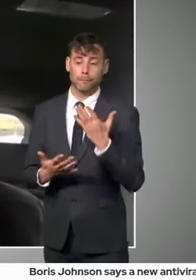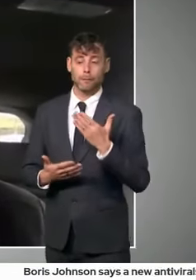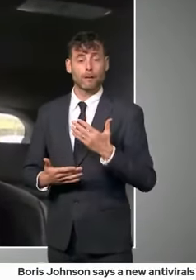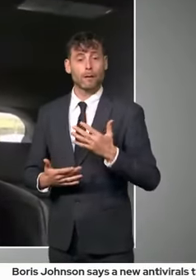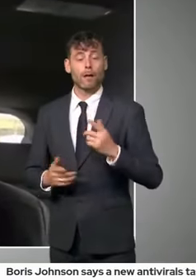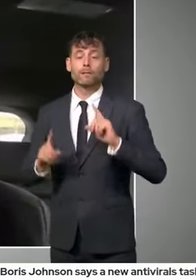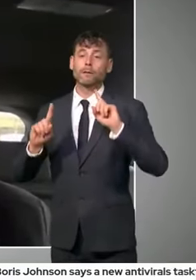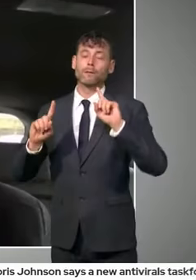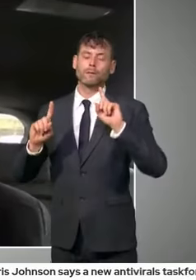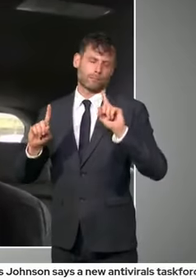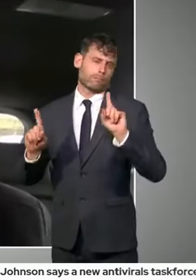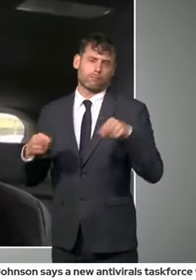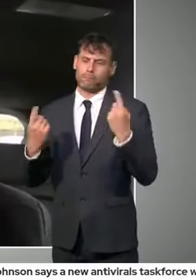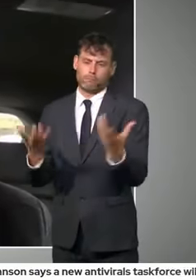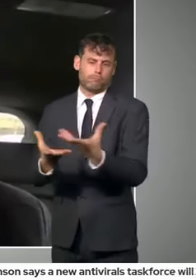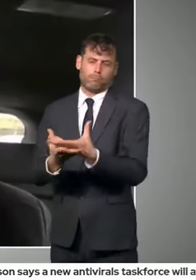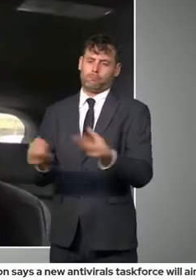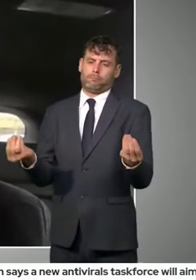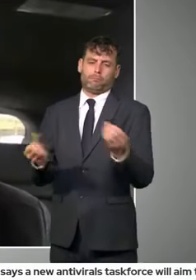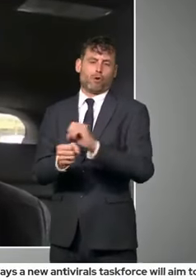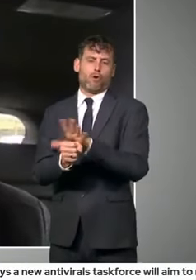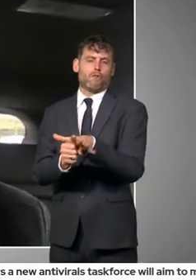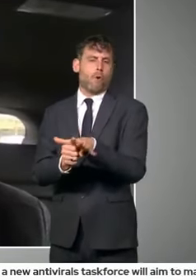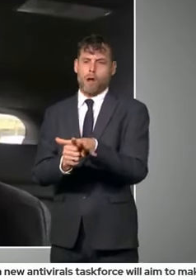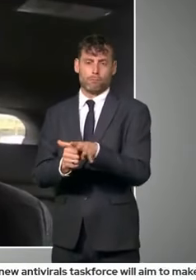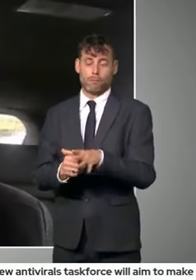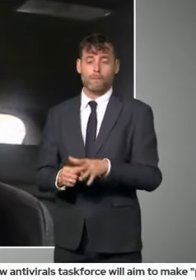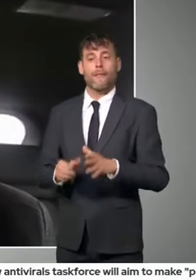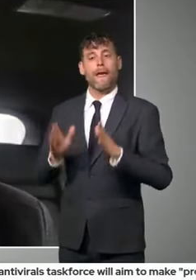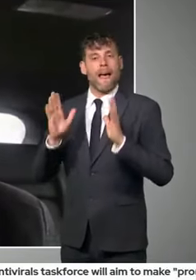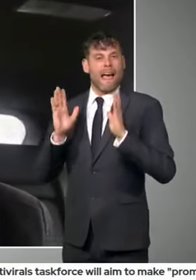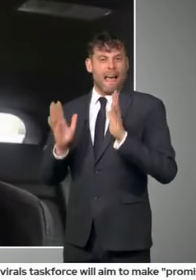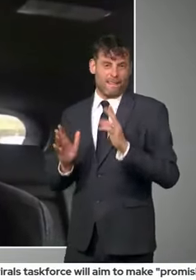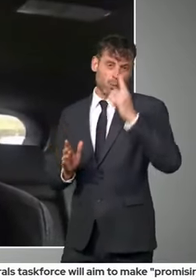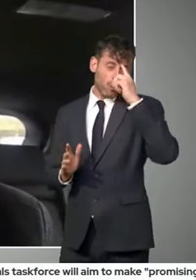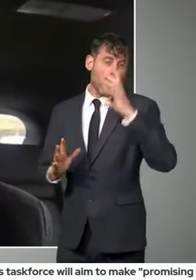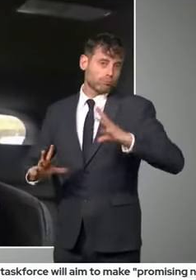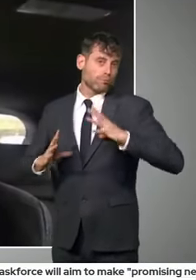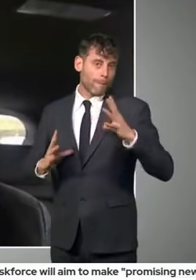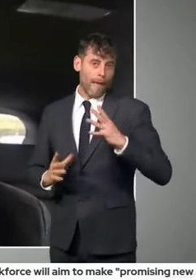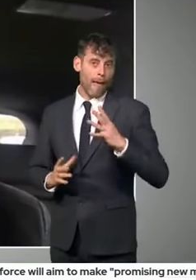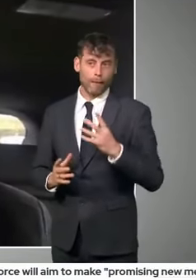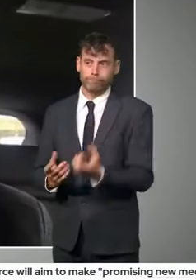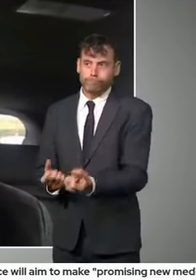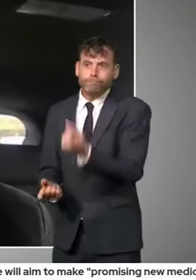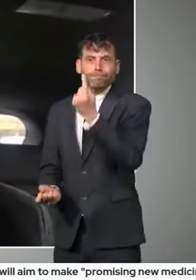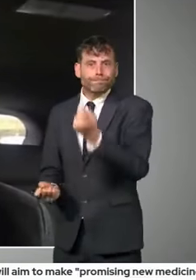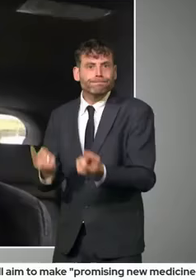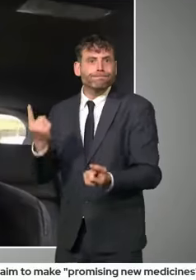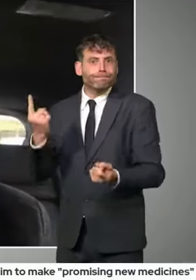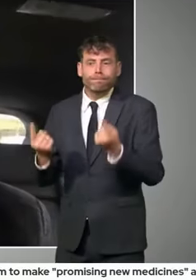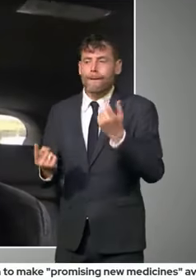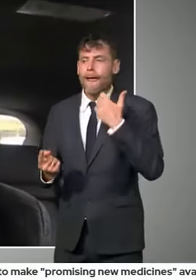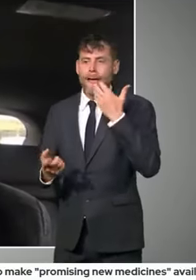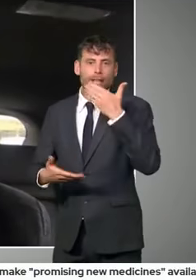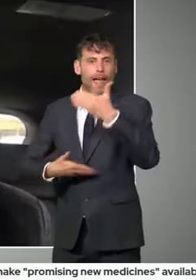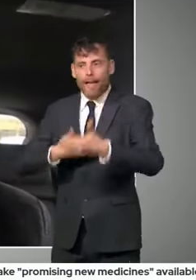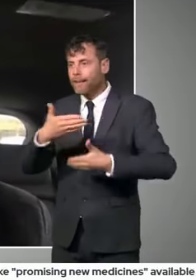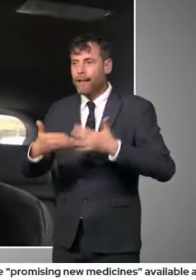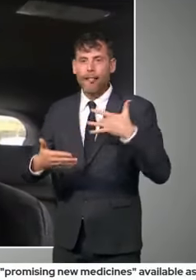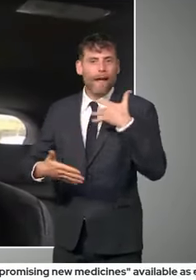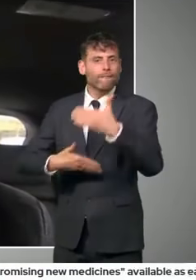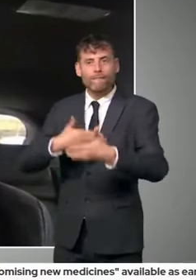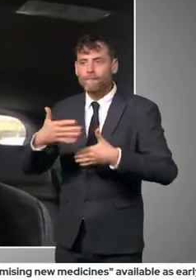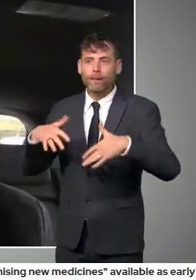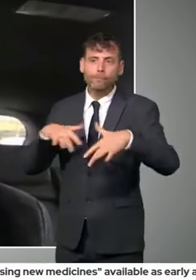Minister. Michael Gove is in Israel today, we assume to be looking at their version of a Covid passport. Can we assume that